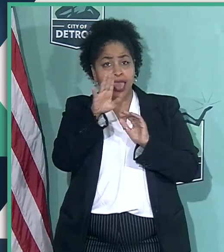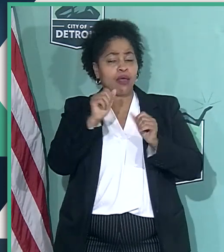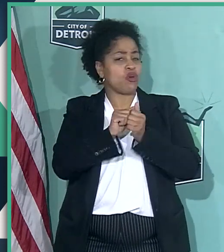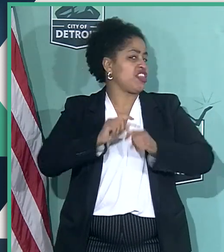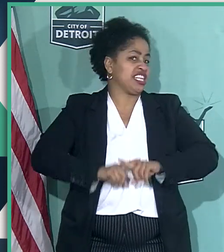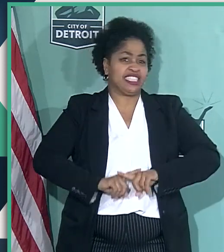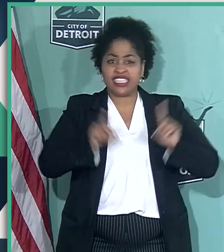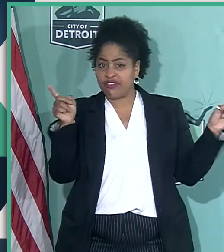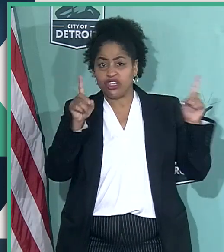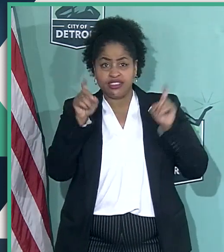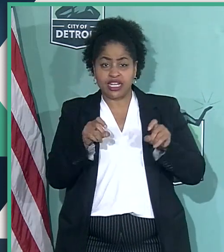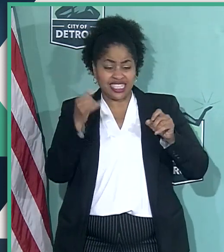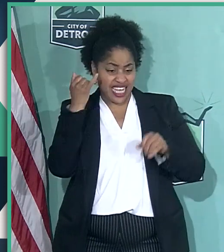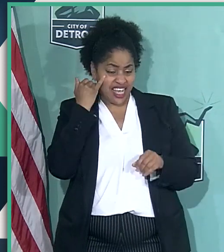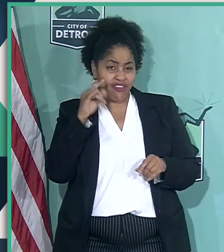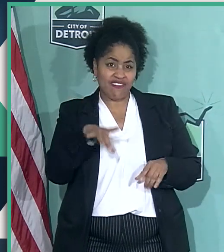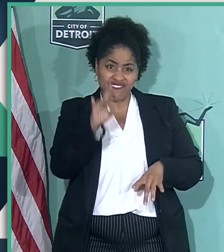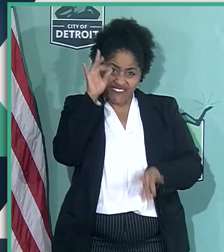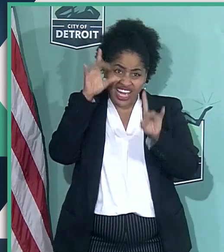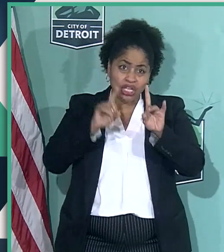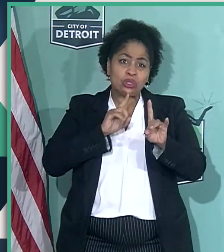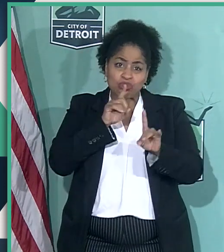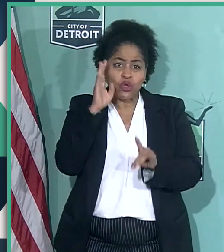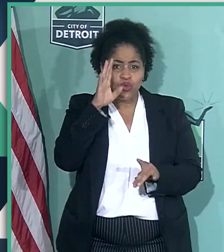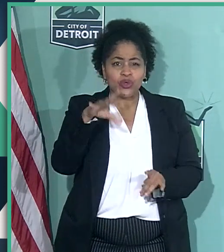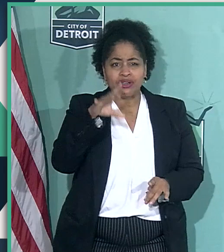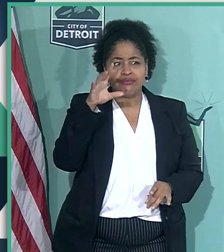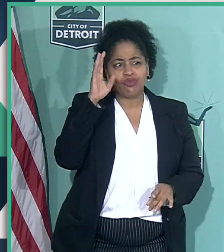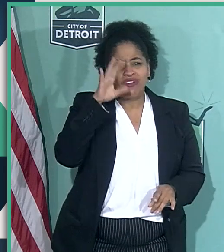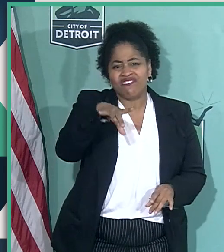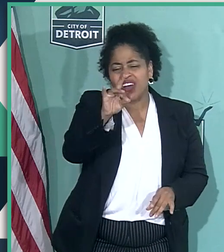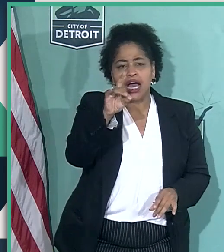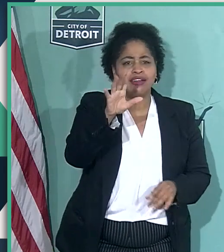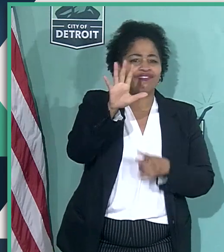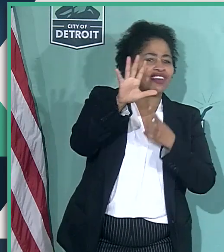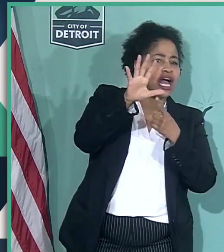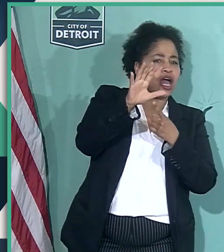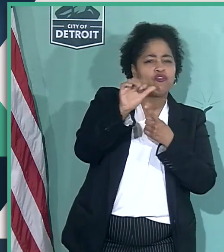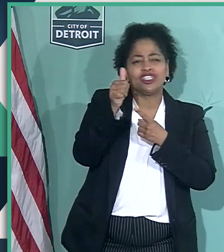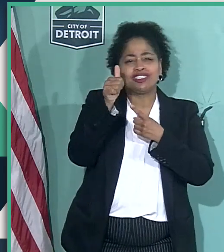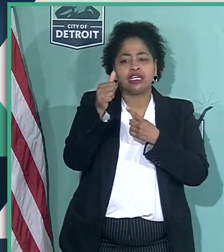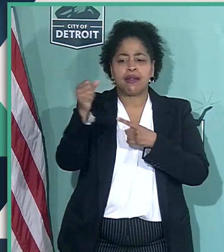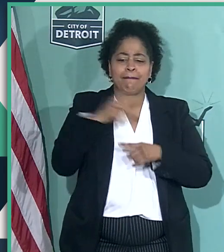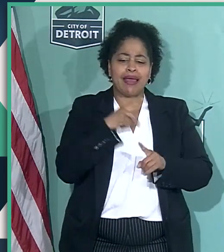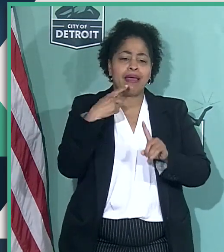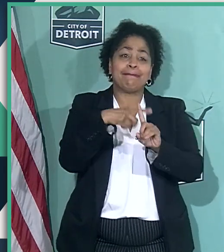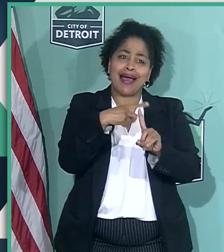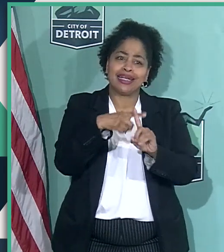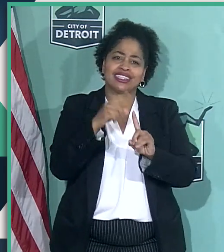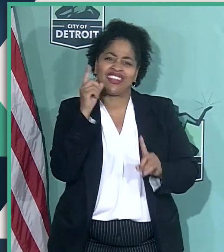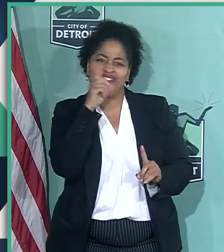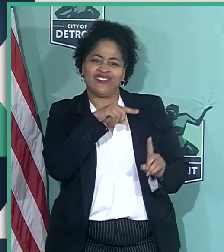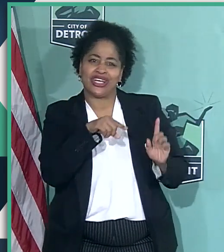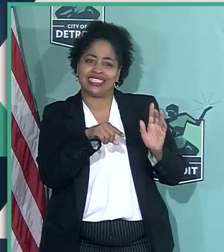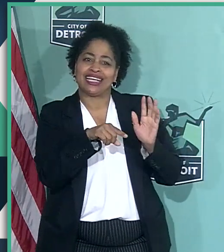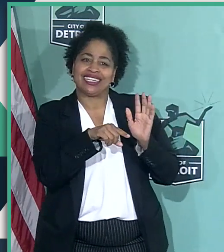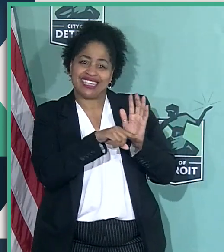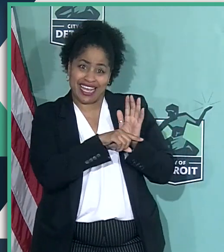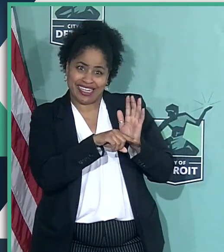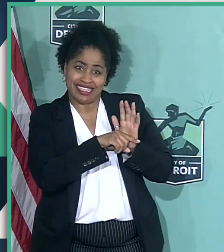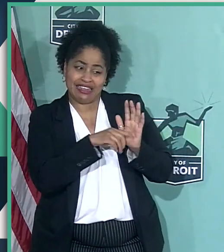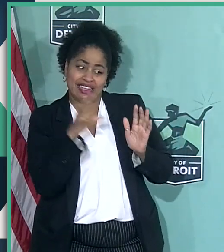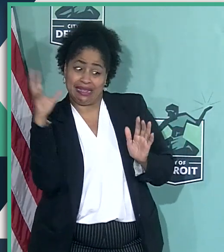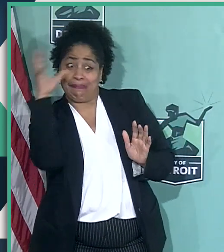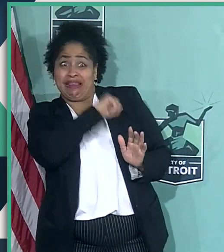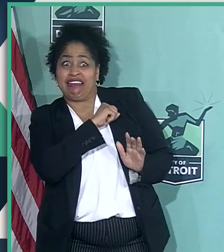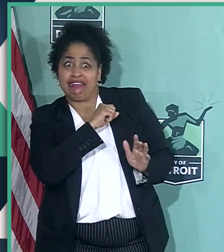If these claims have been true, you would have expected five or ten to come back positive and say, hey, the Abbott test missed five or